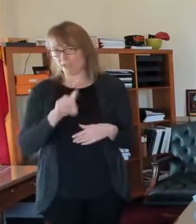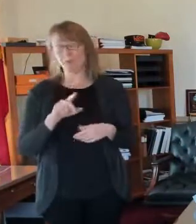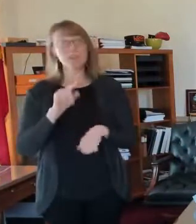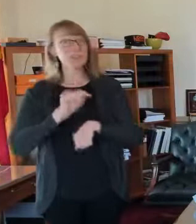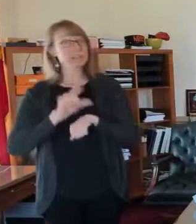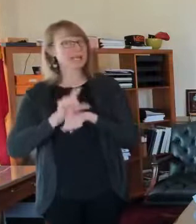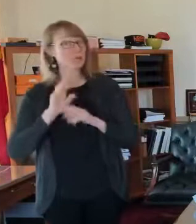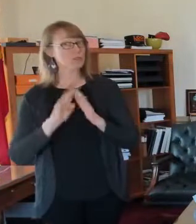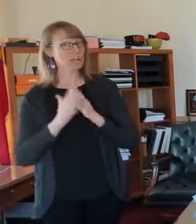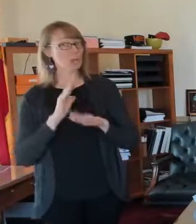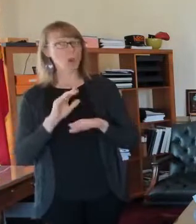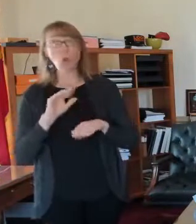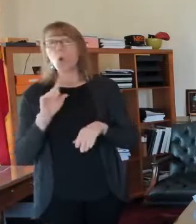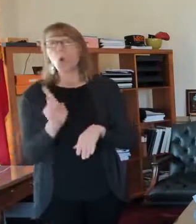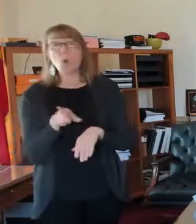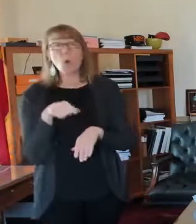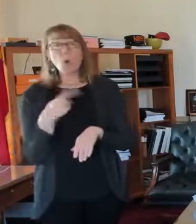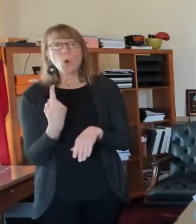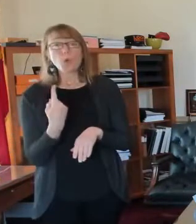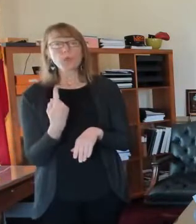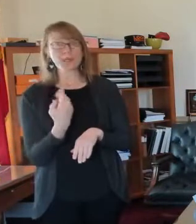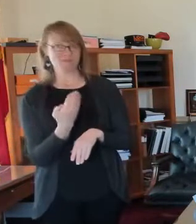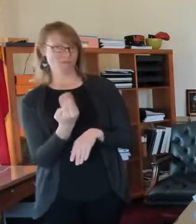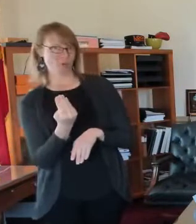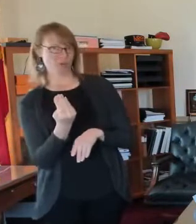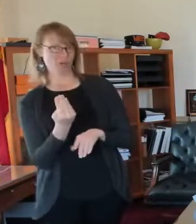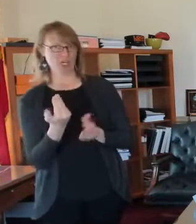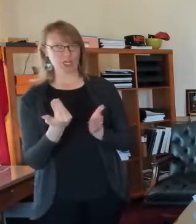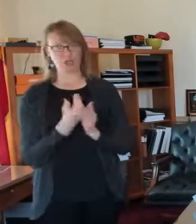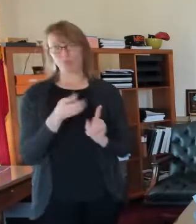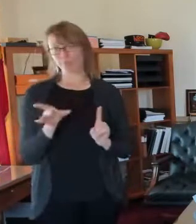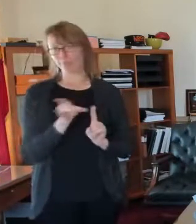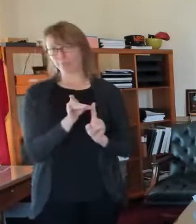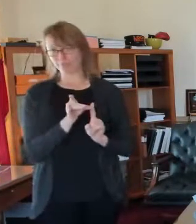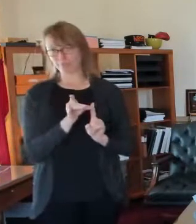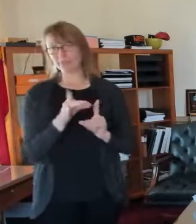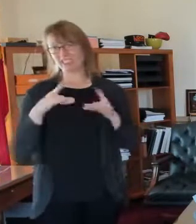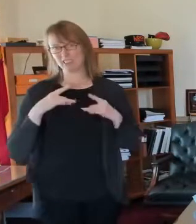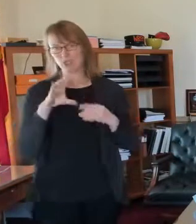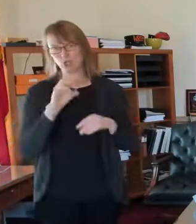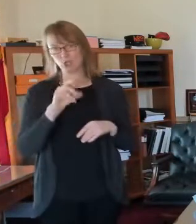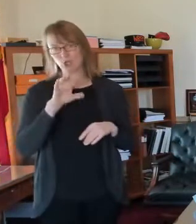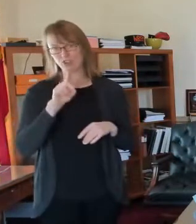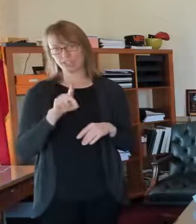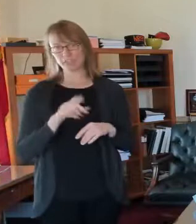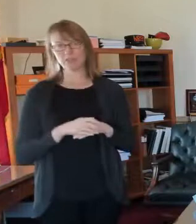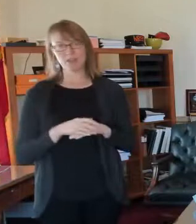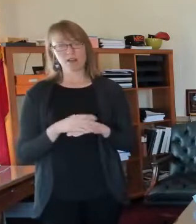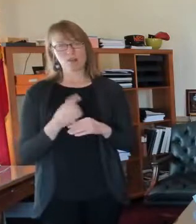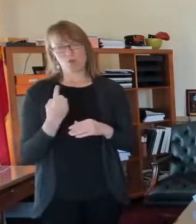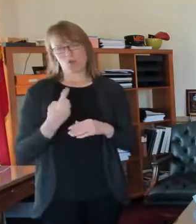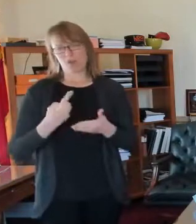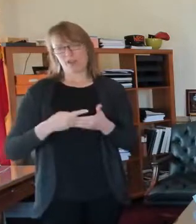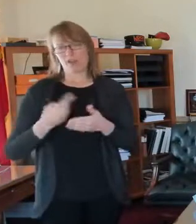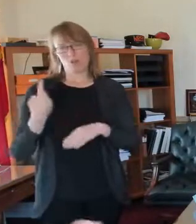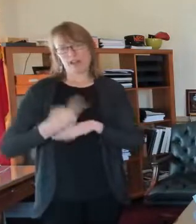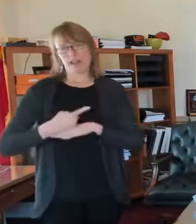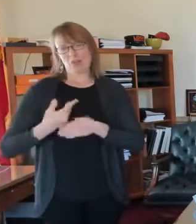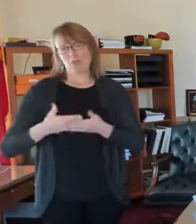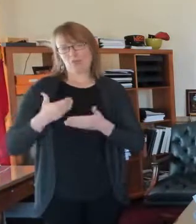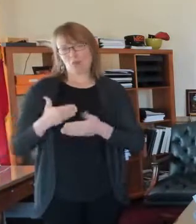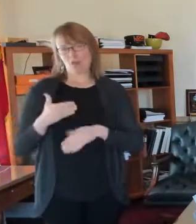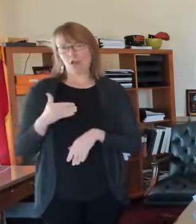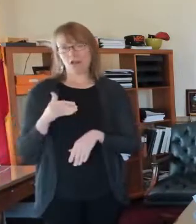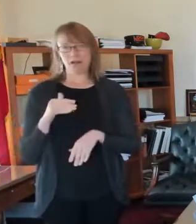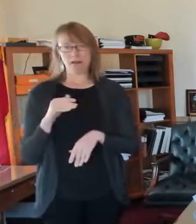only reported 14 new cases the day before it was eight. That probably reflects, uh, you know, some